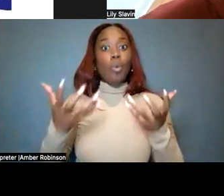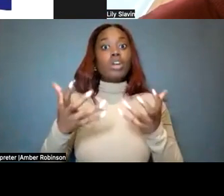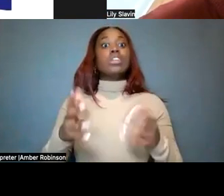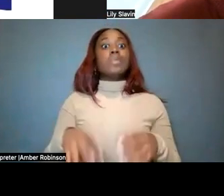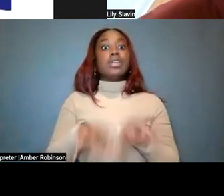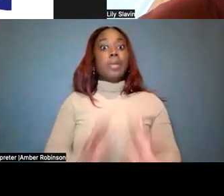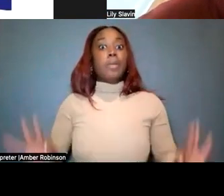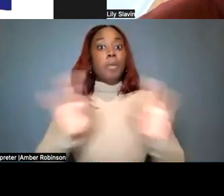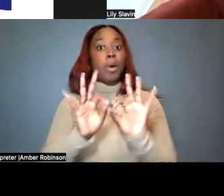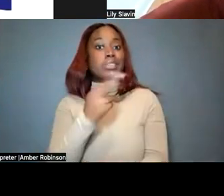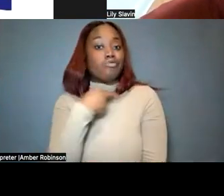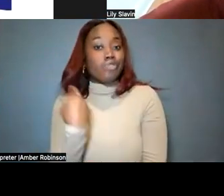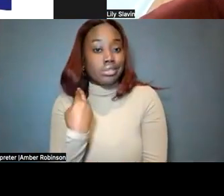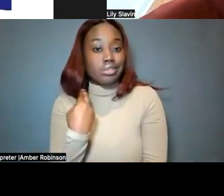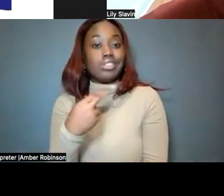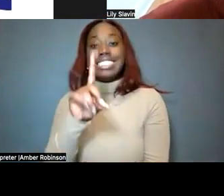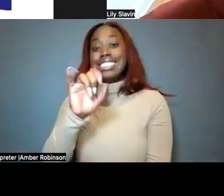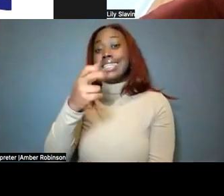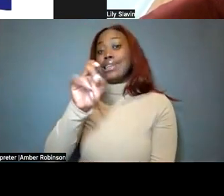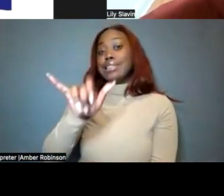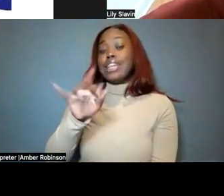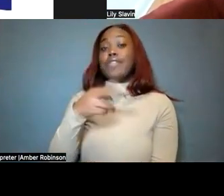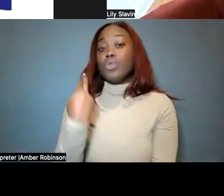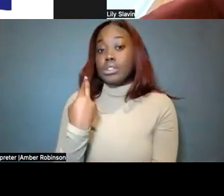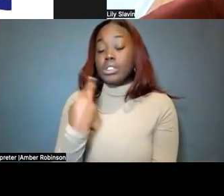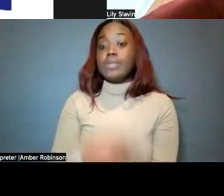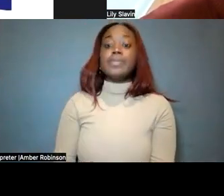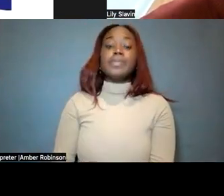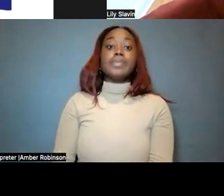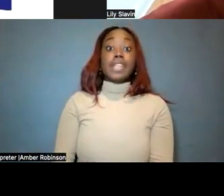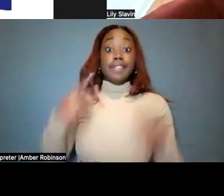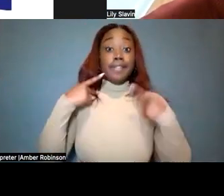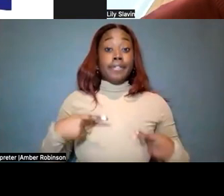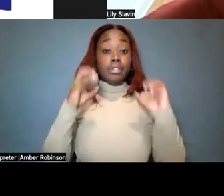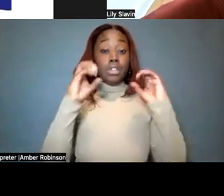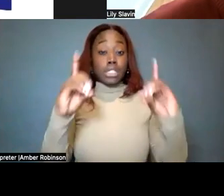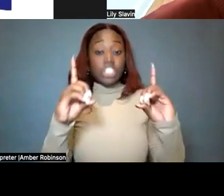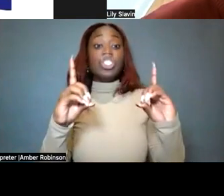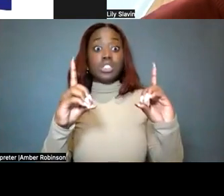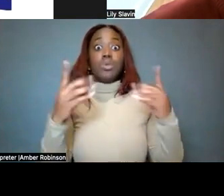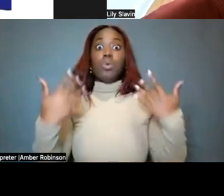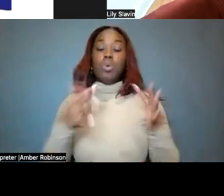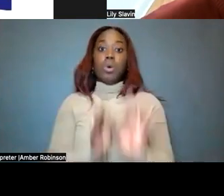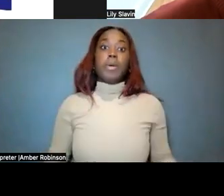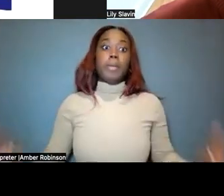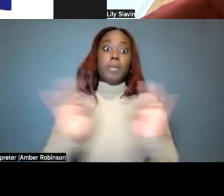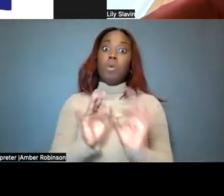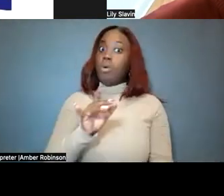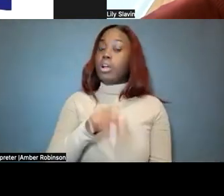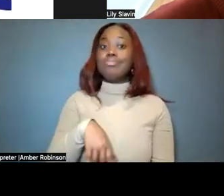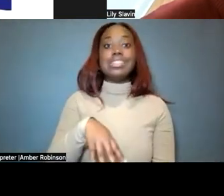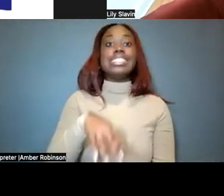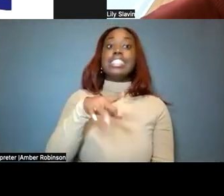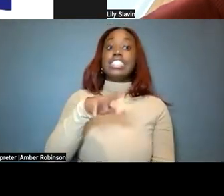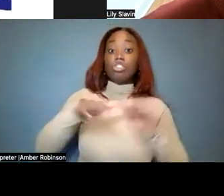risk for a minute, dignity of risk. Now, physical education is a dynamic environment. Kids get hurt all the time.